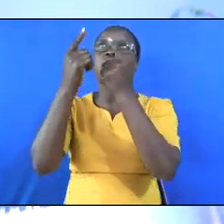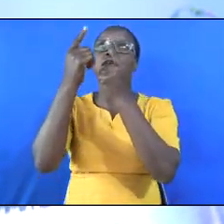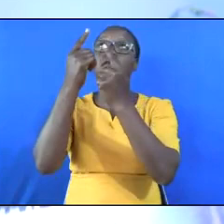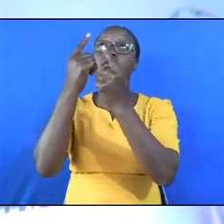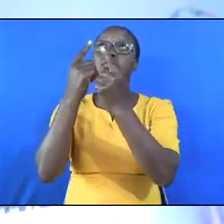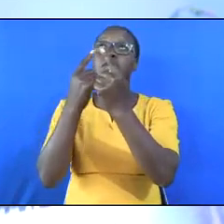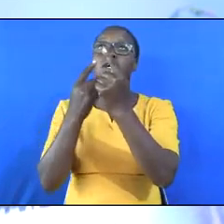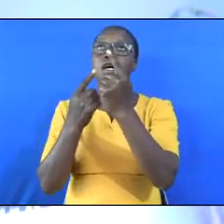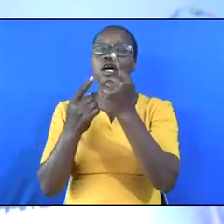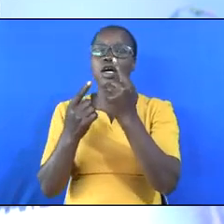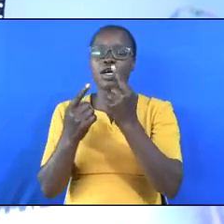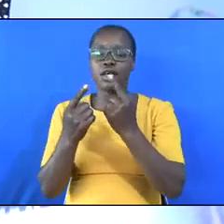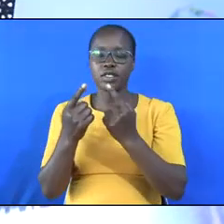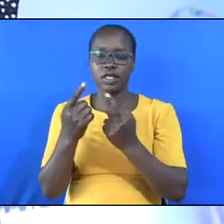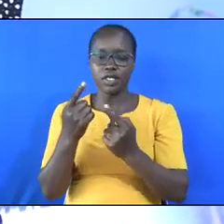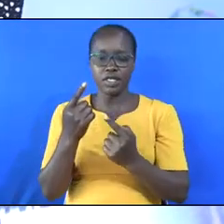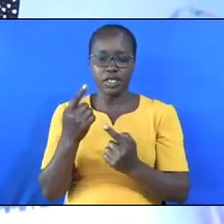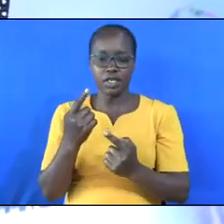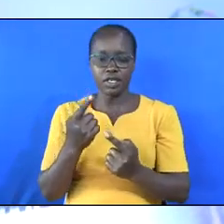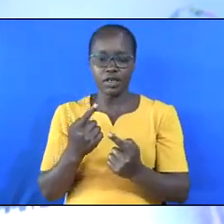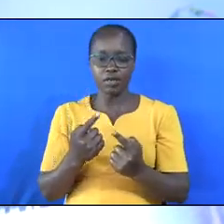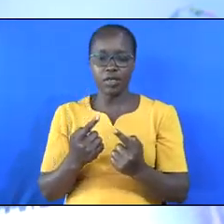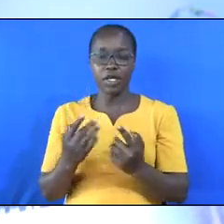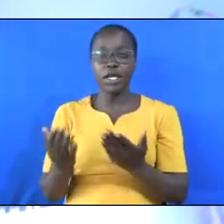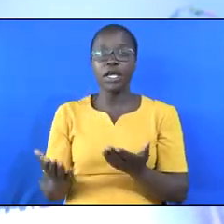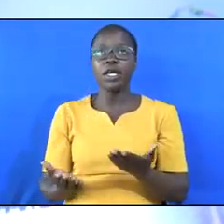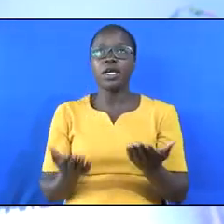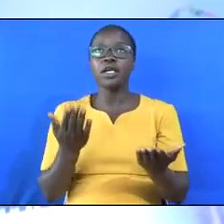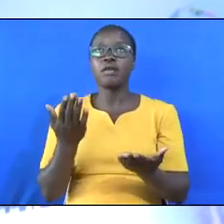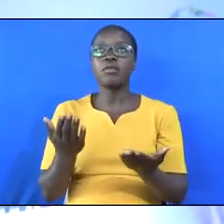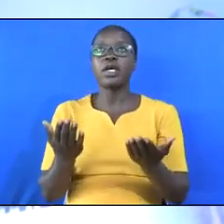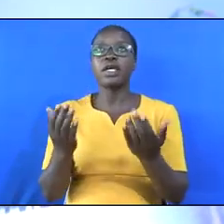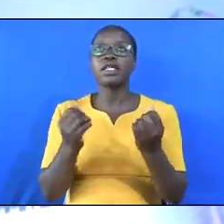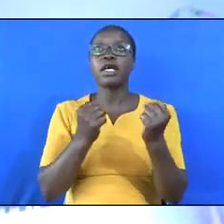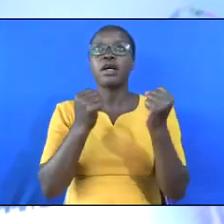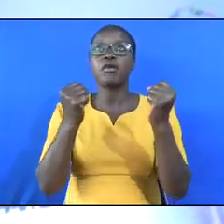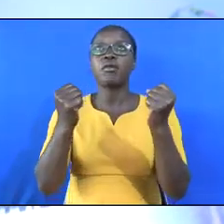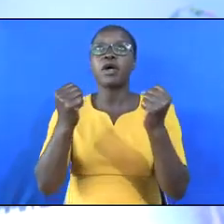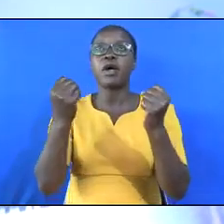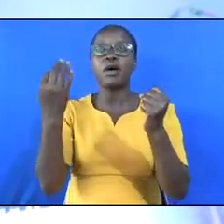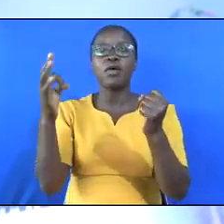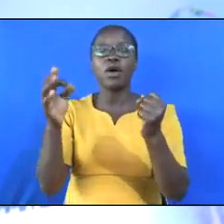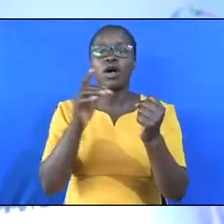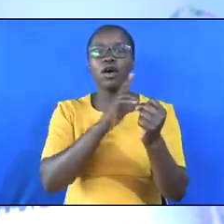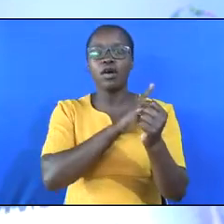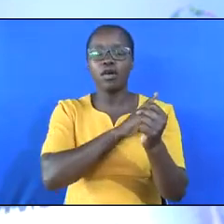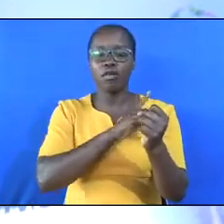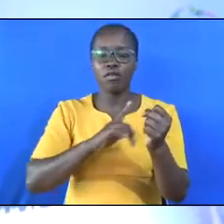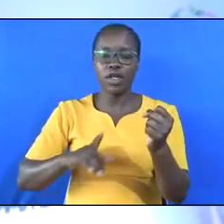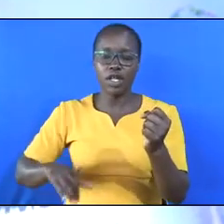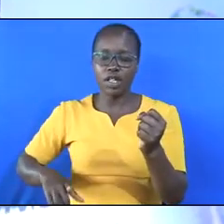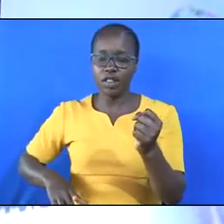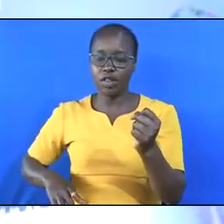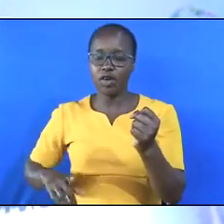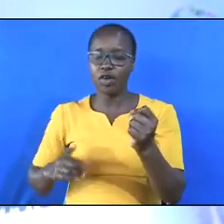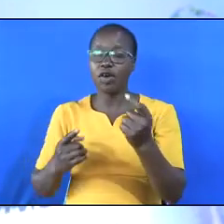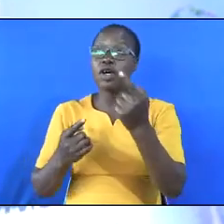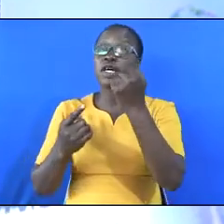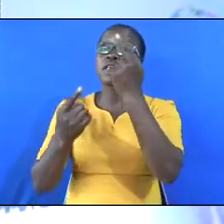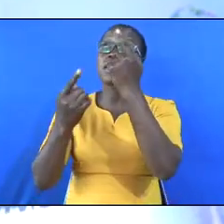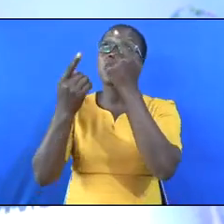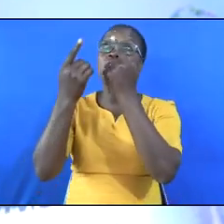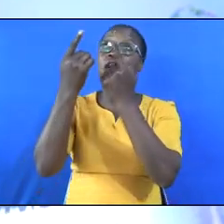come down. May the power of the